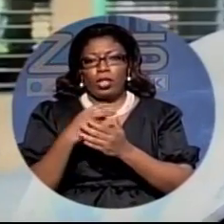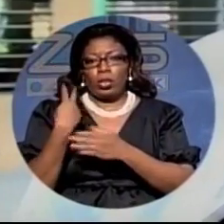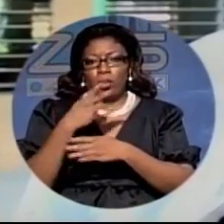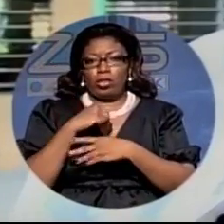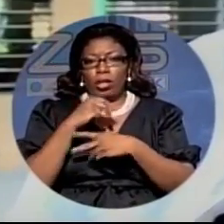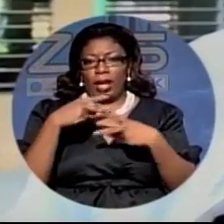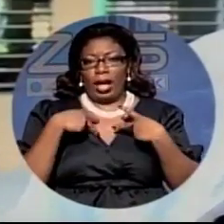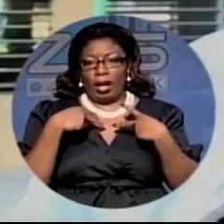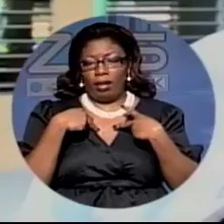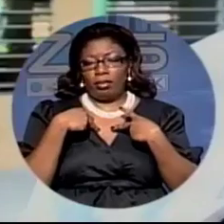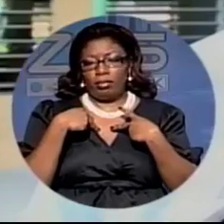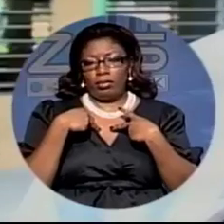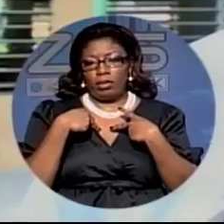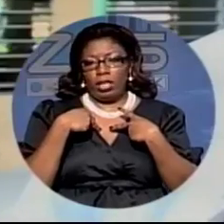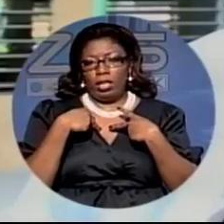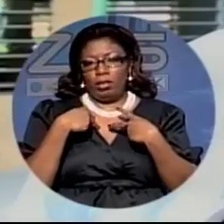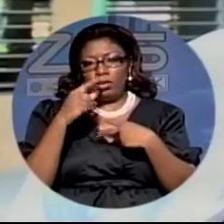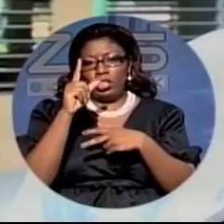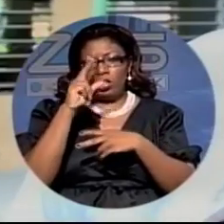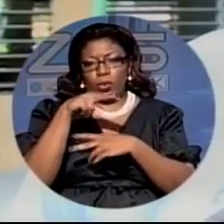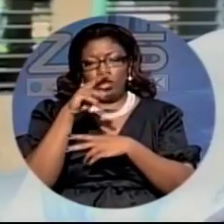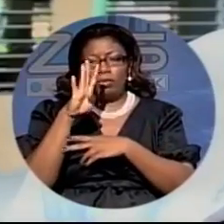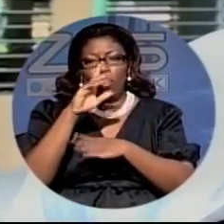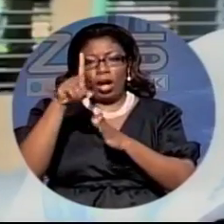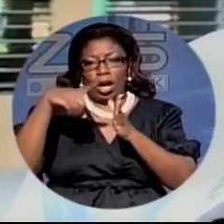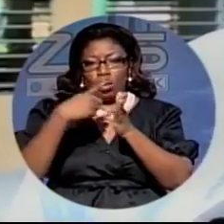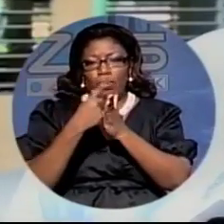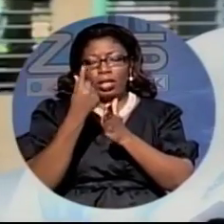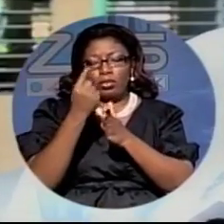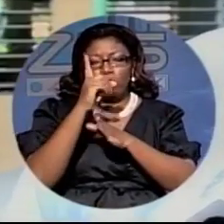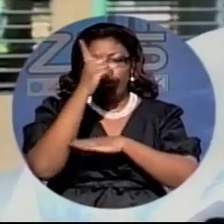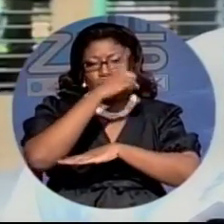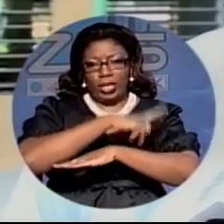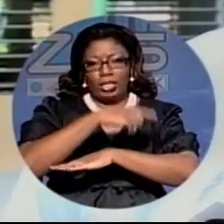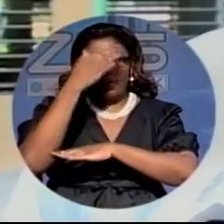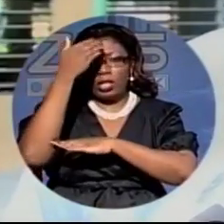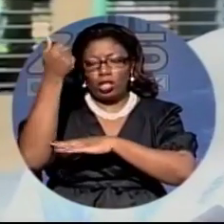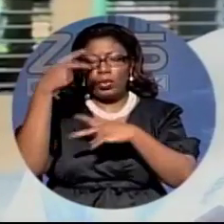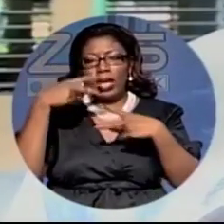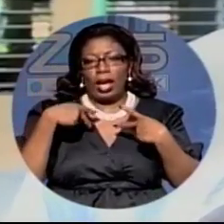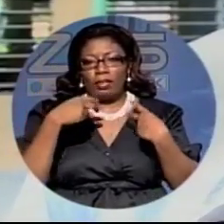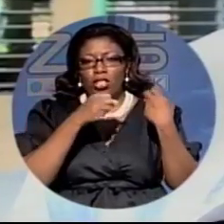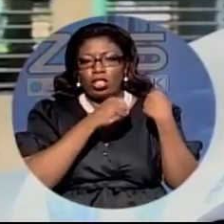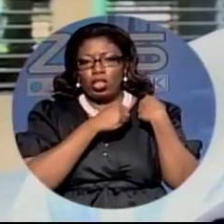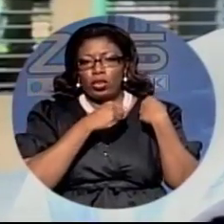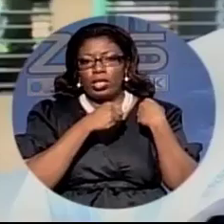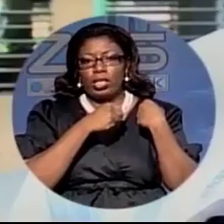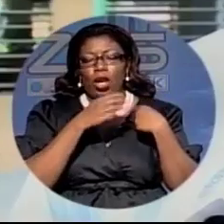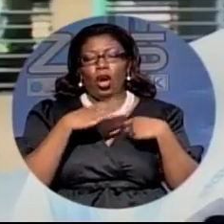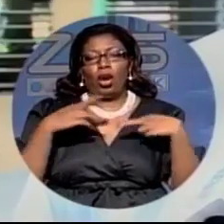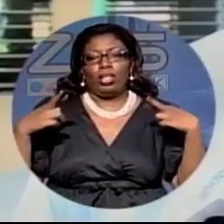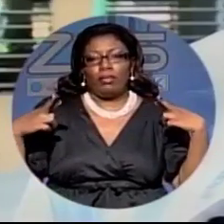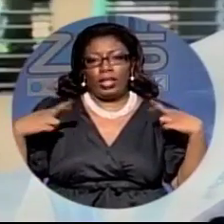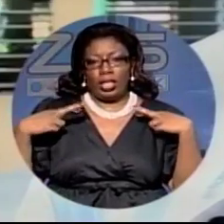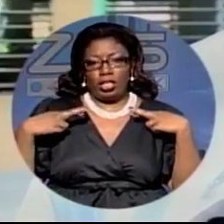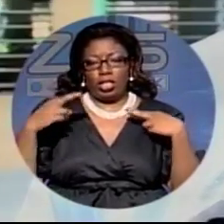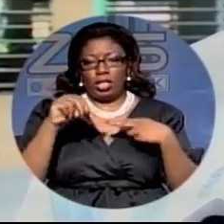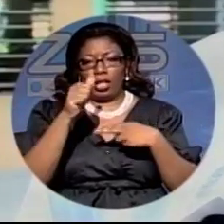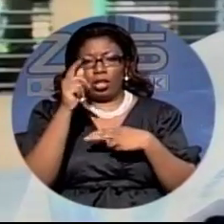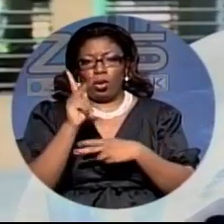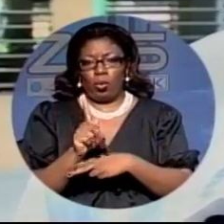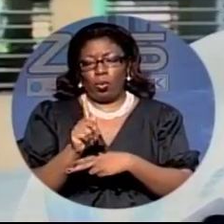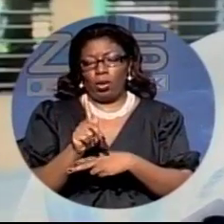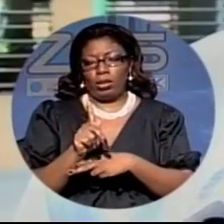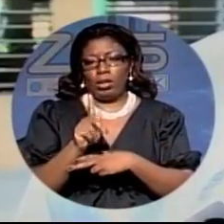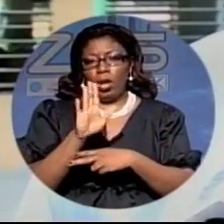over the last few days and that's because we had a security on vacation and another one who was out